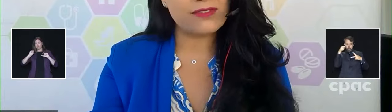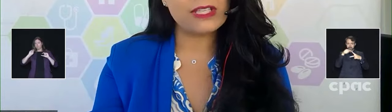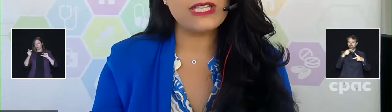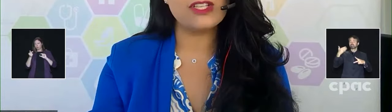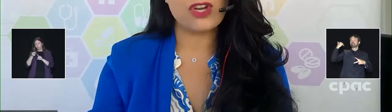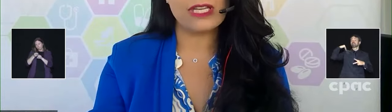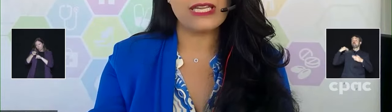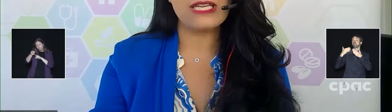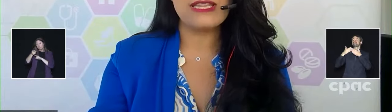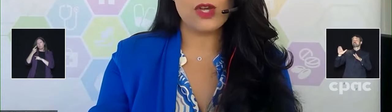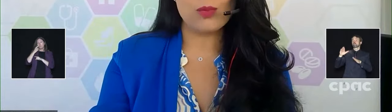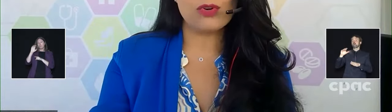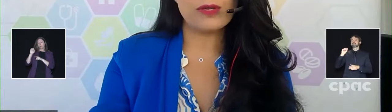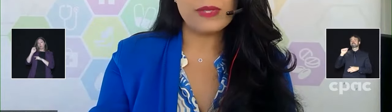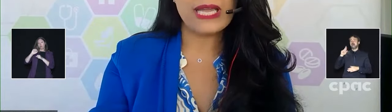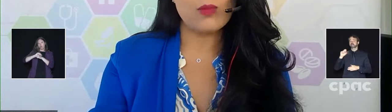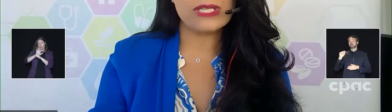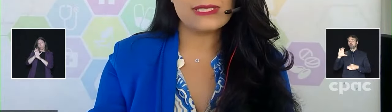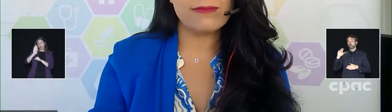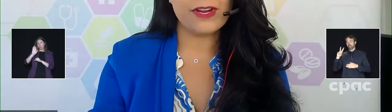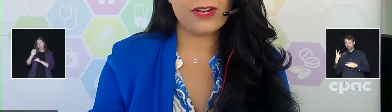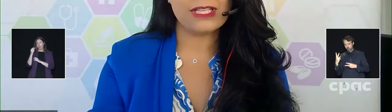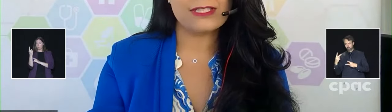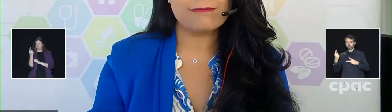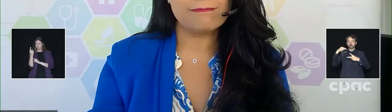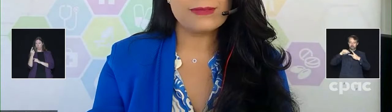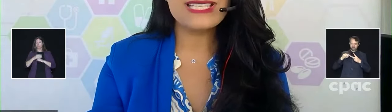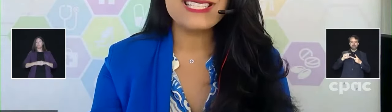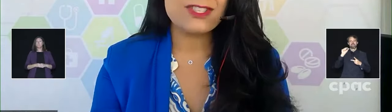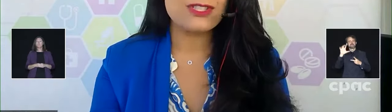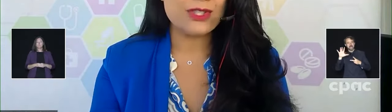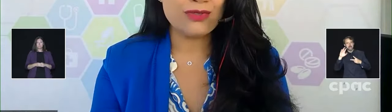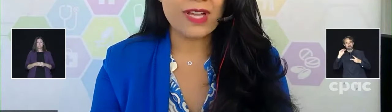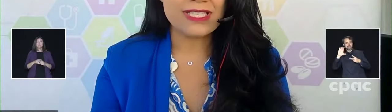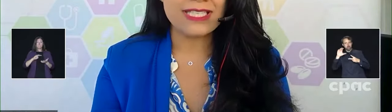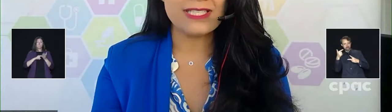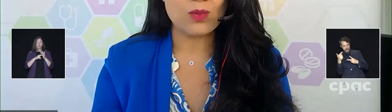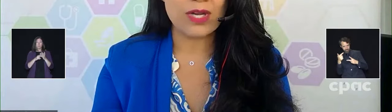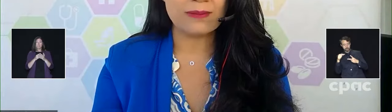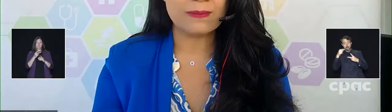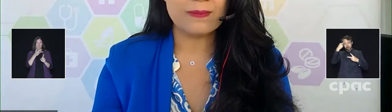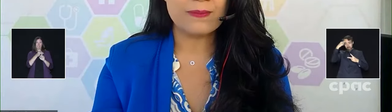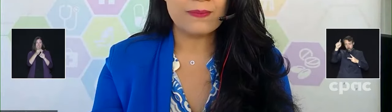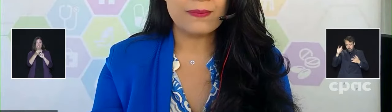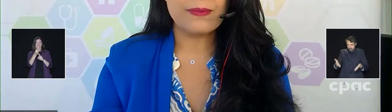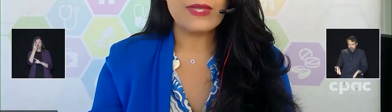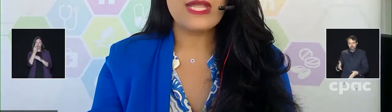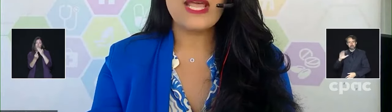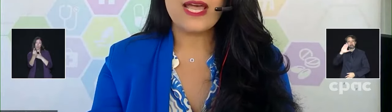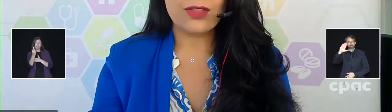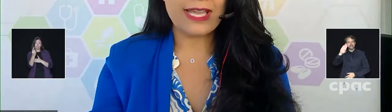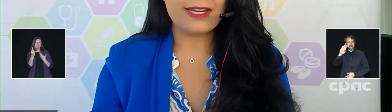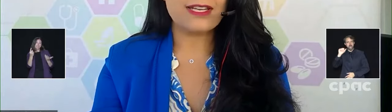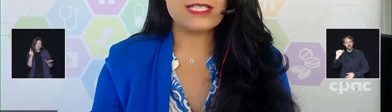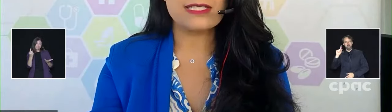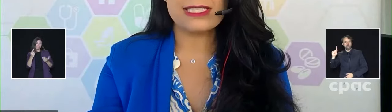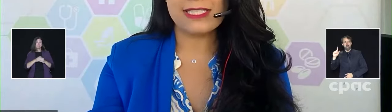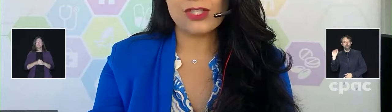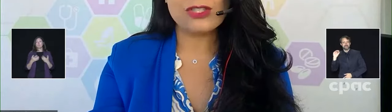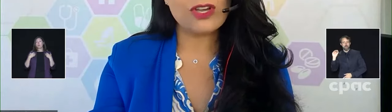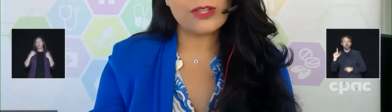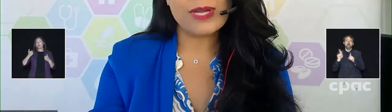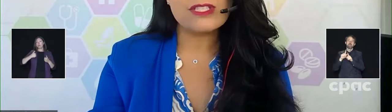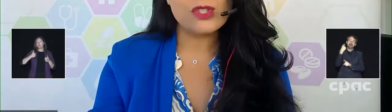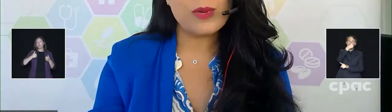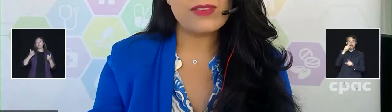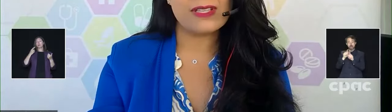specifically targeting the Omicron VA1 subvariant. It's essentially two vaccines in one. Health Canada's decision